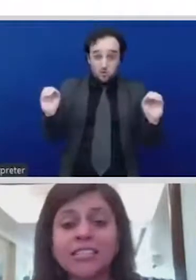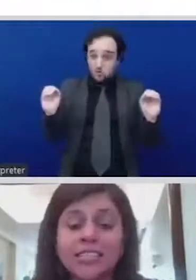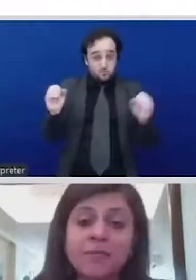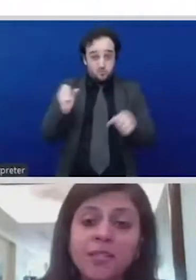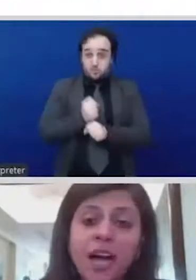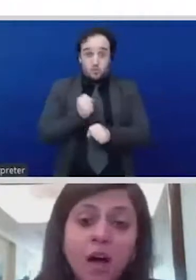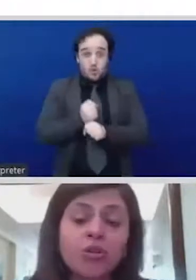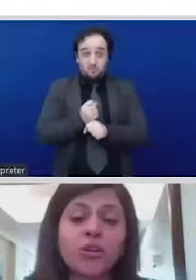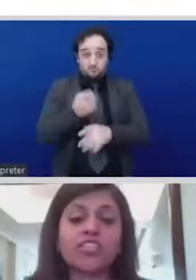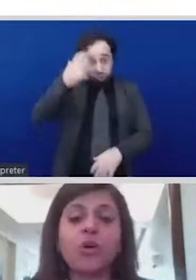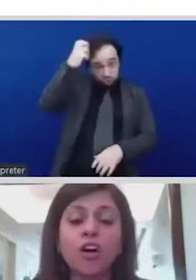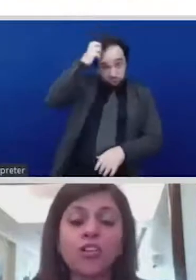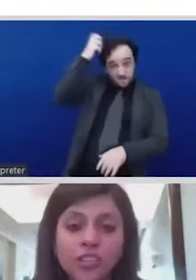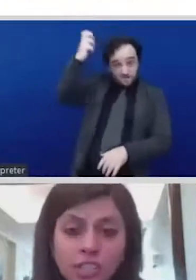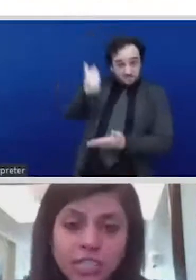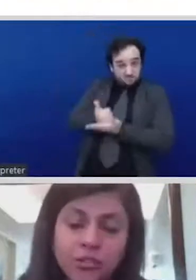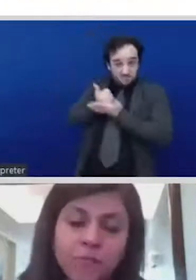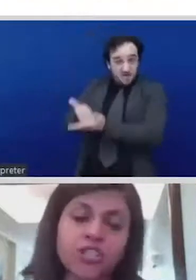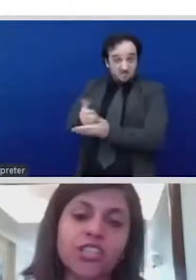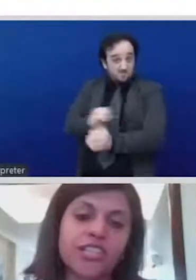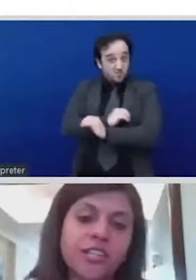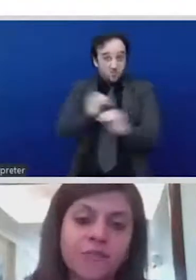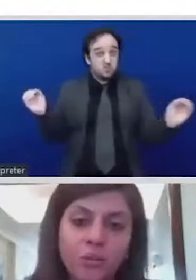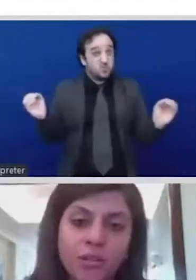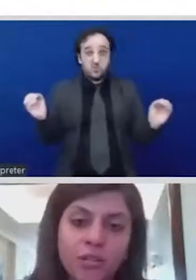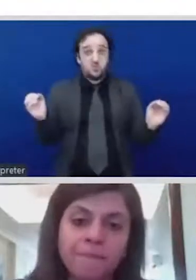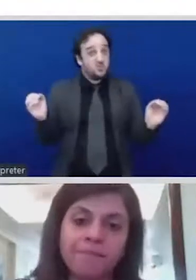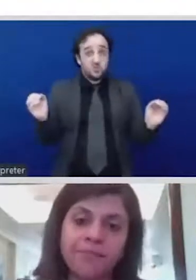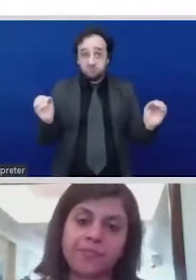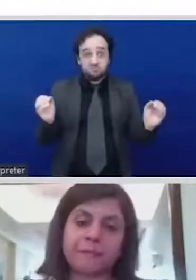sustainable outlook as to how you're really going to push the agenda forward